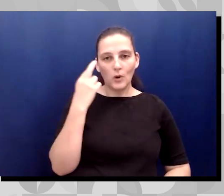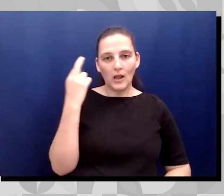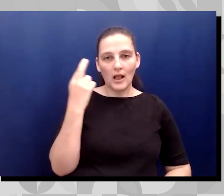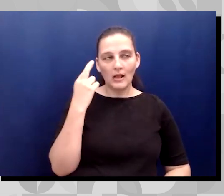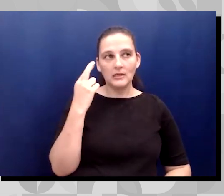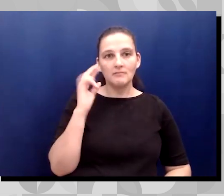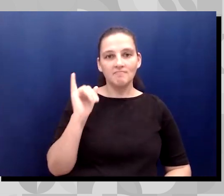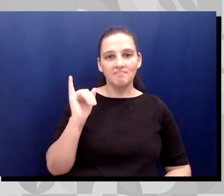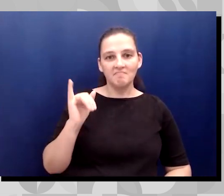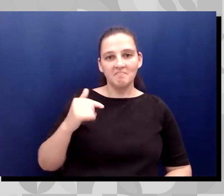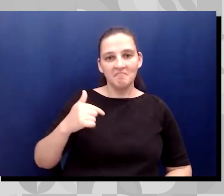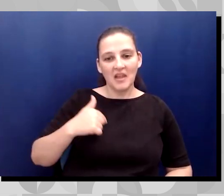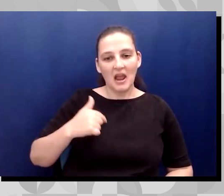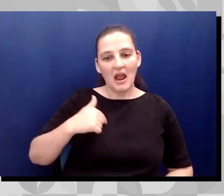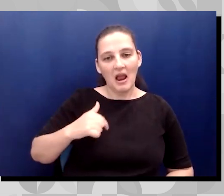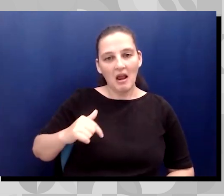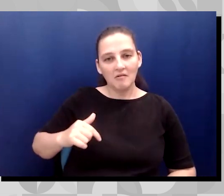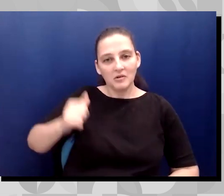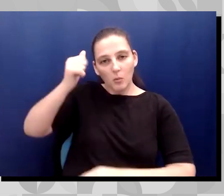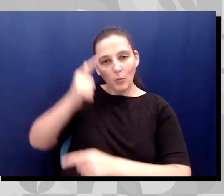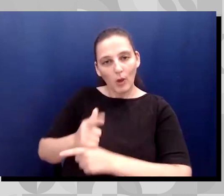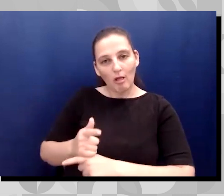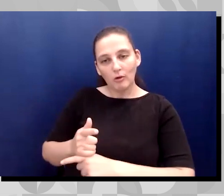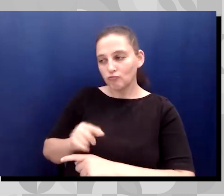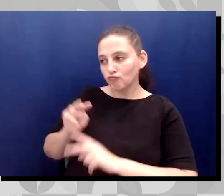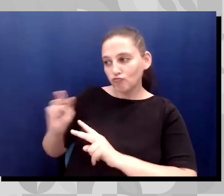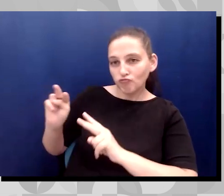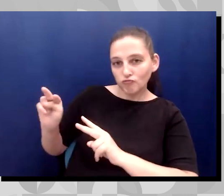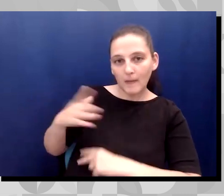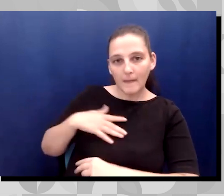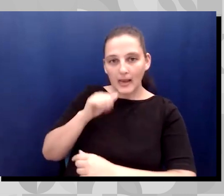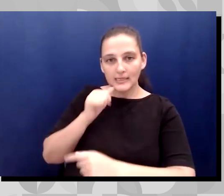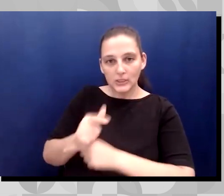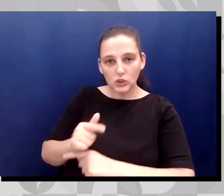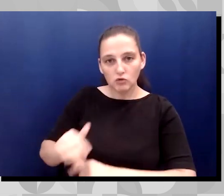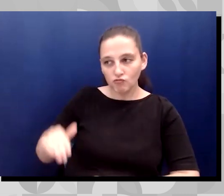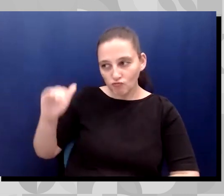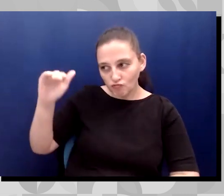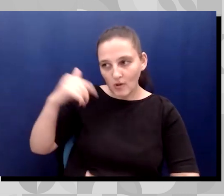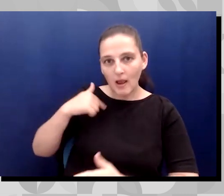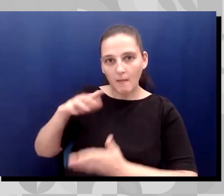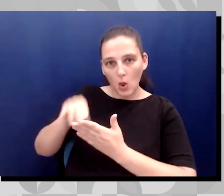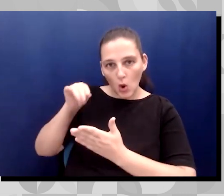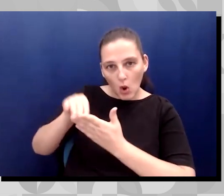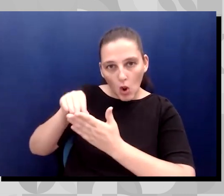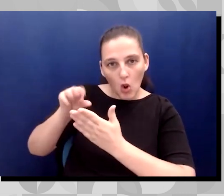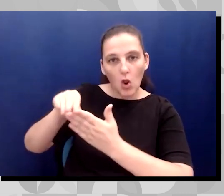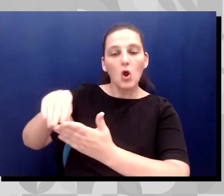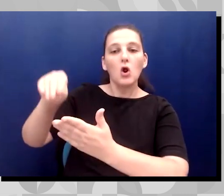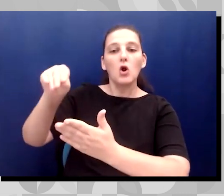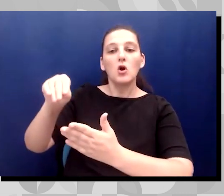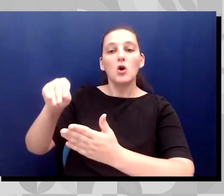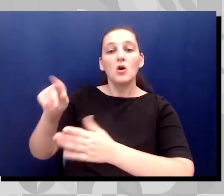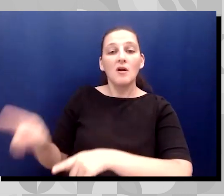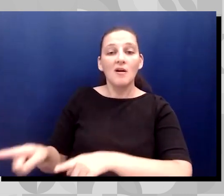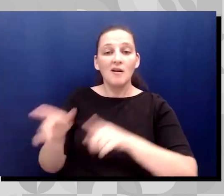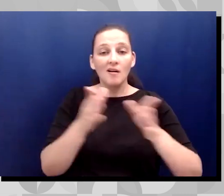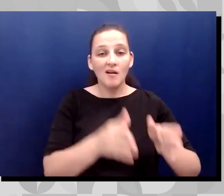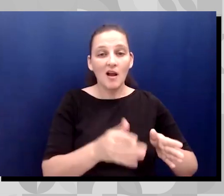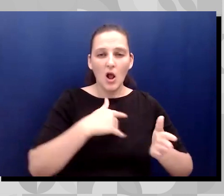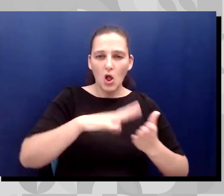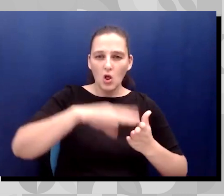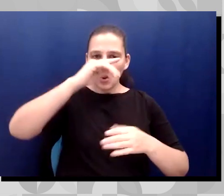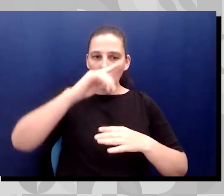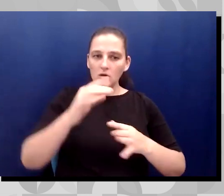to my sister, but I also learned about the importance of self-wellness and self-care